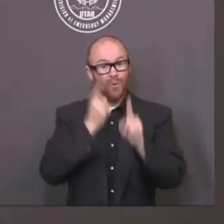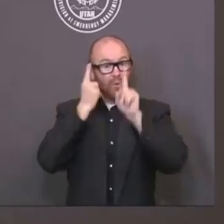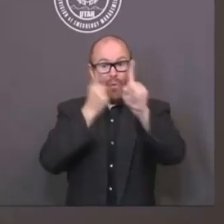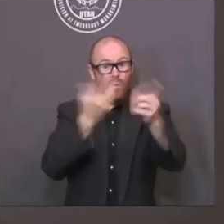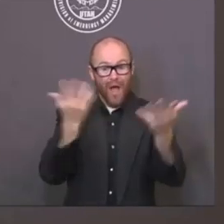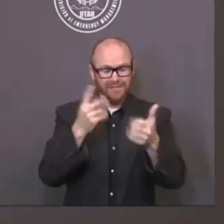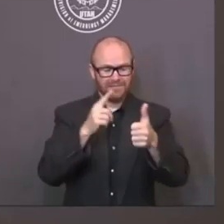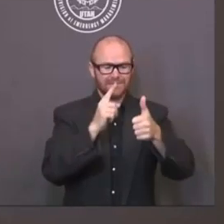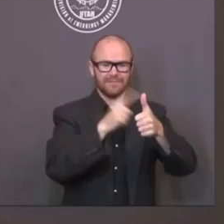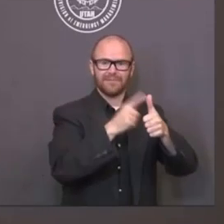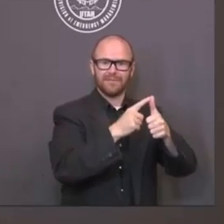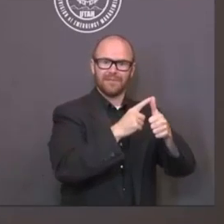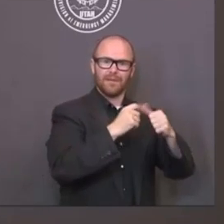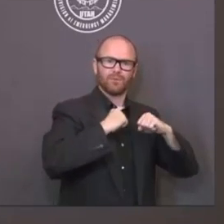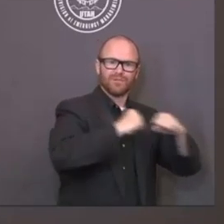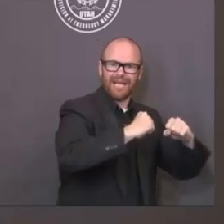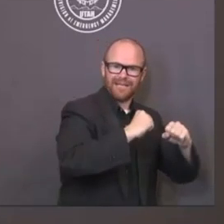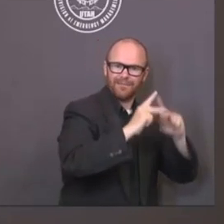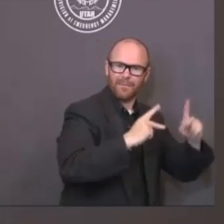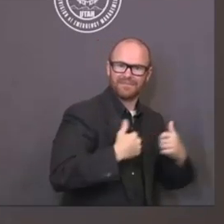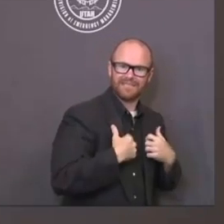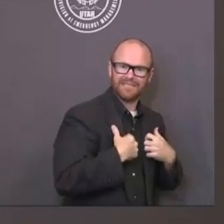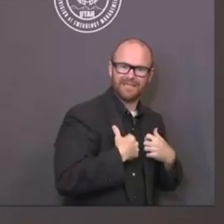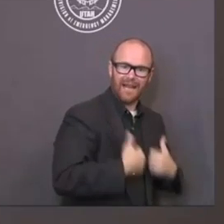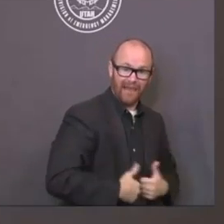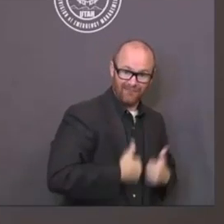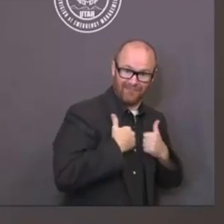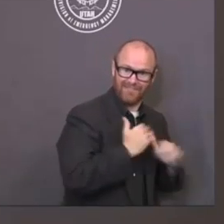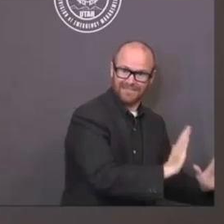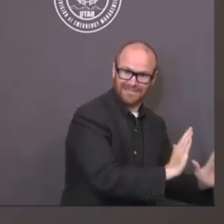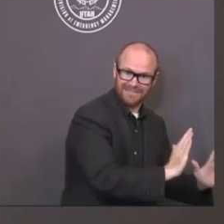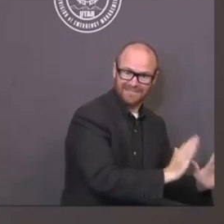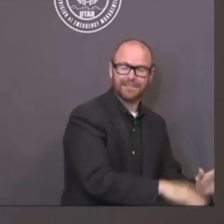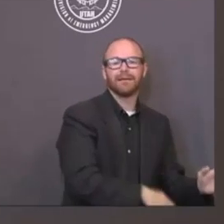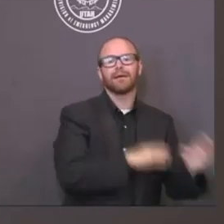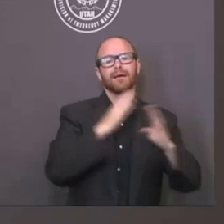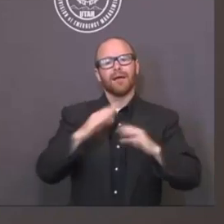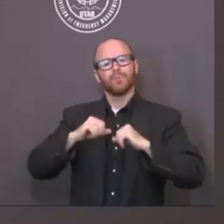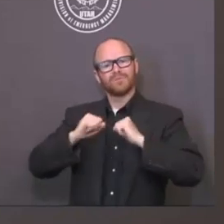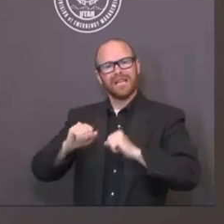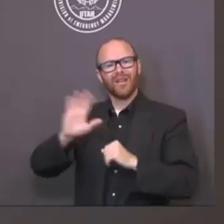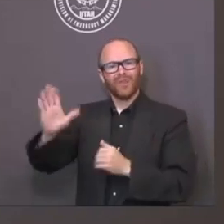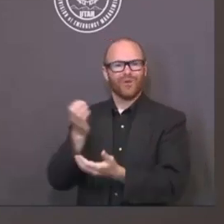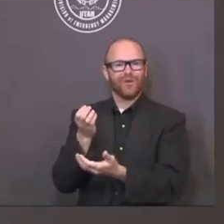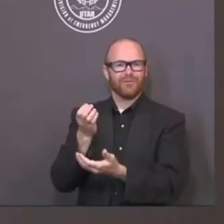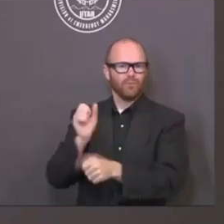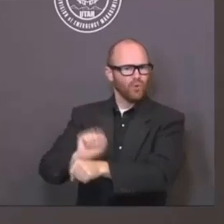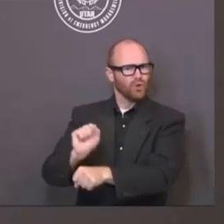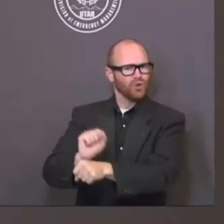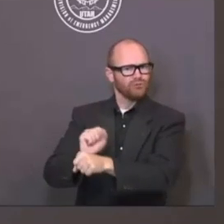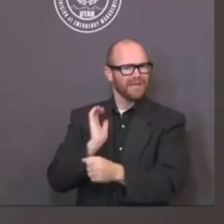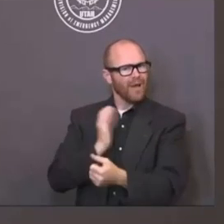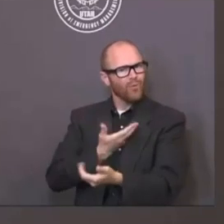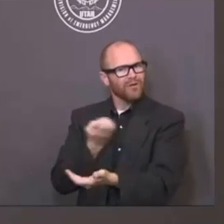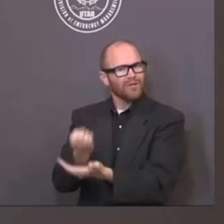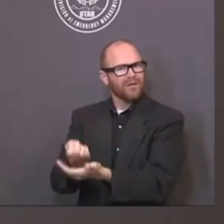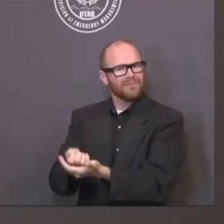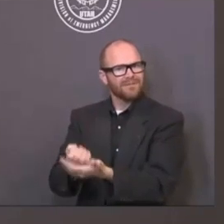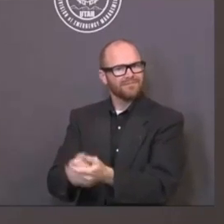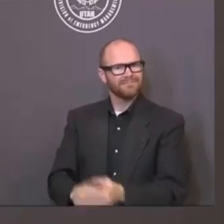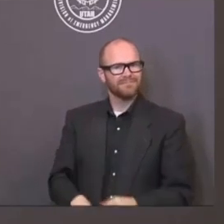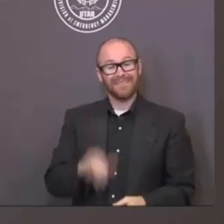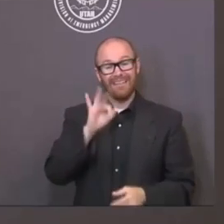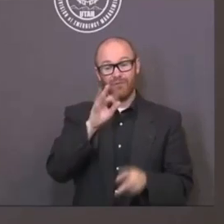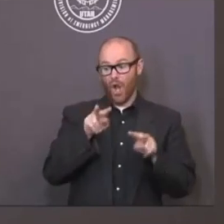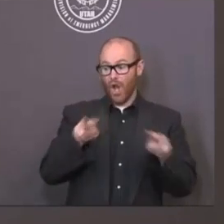economy. And frankly, if we just measure those two points, we've done pretty good.